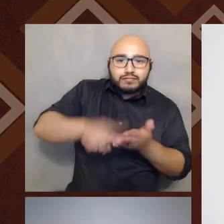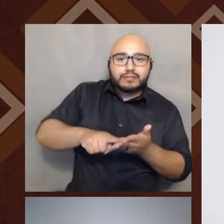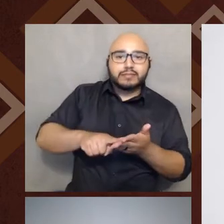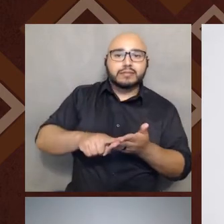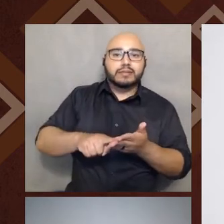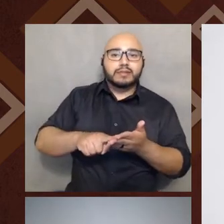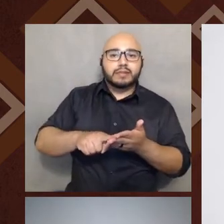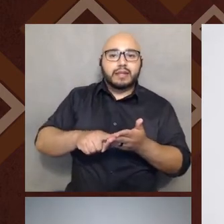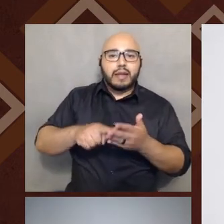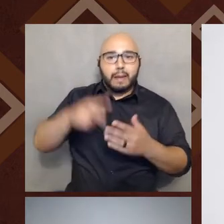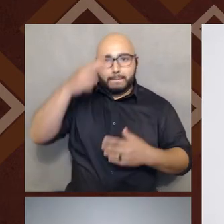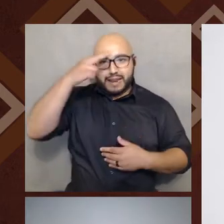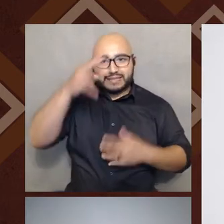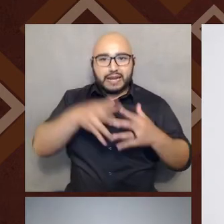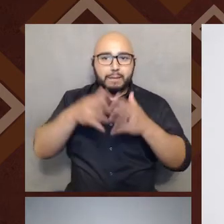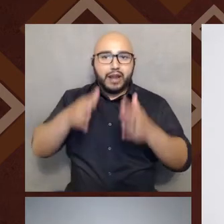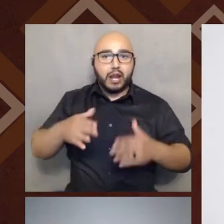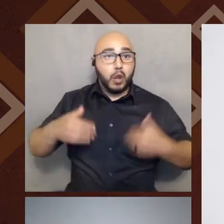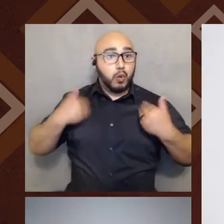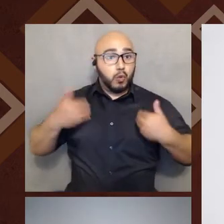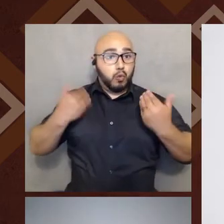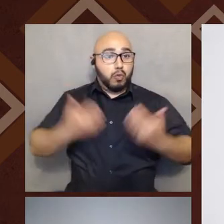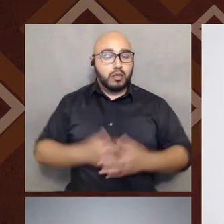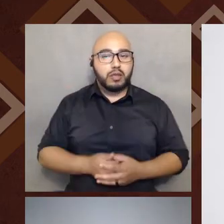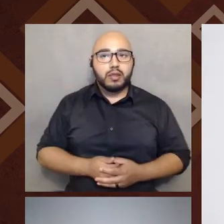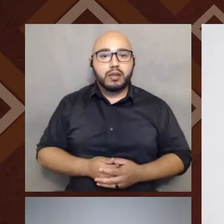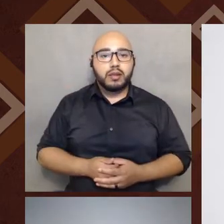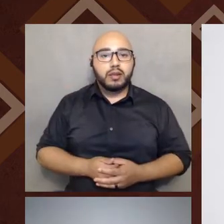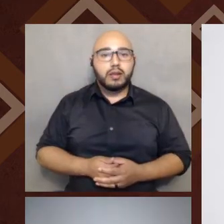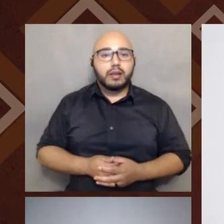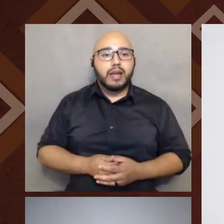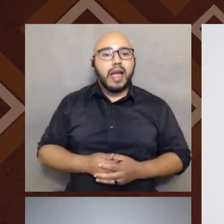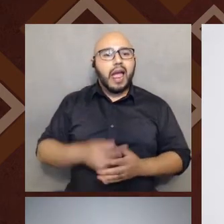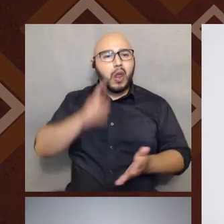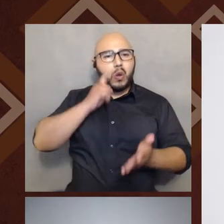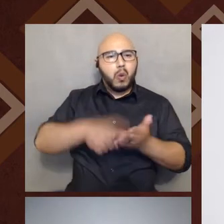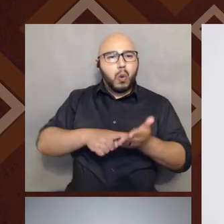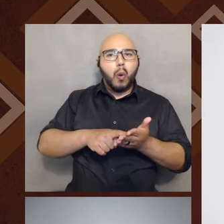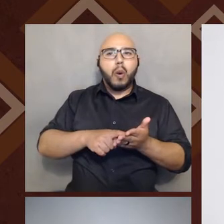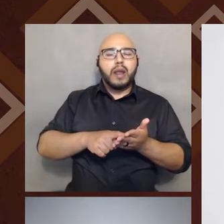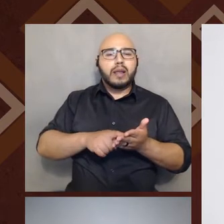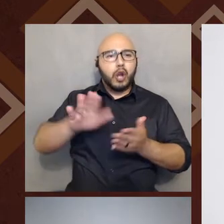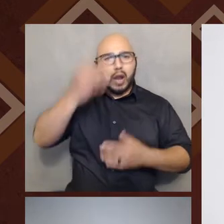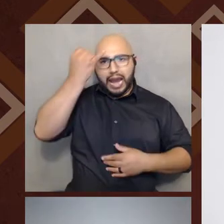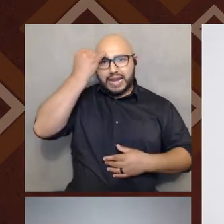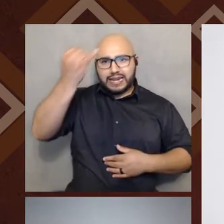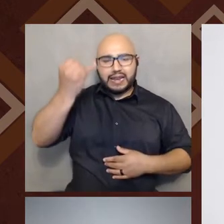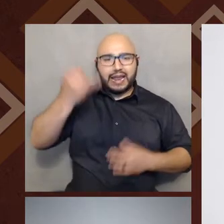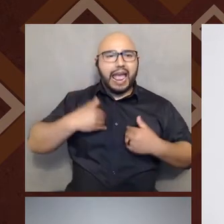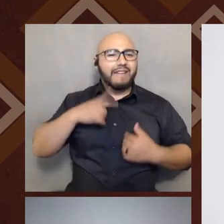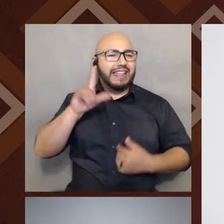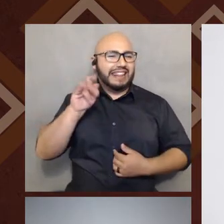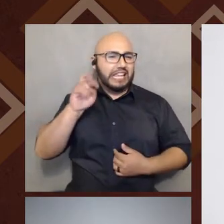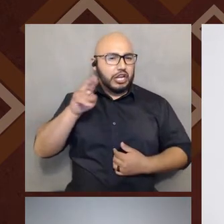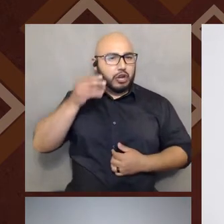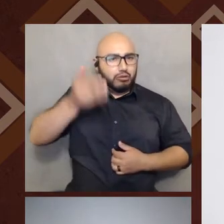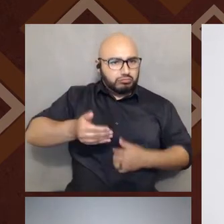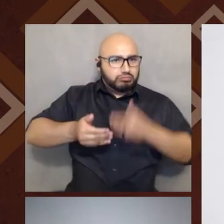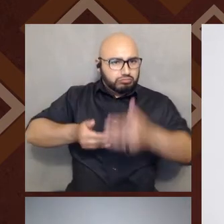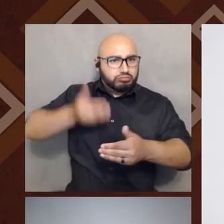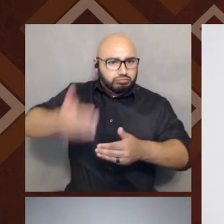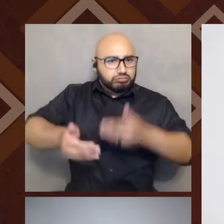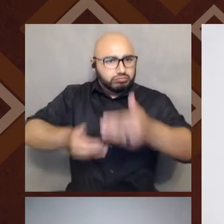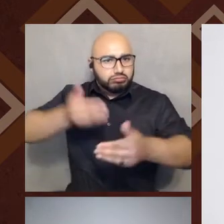and, uh, there's basically a linear element to her idea of identity. Um, so in many